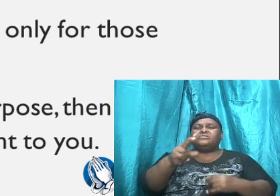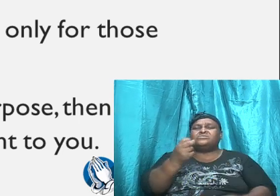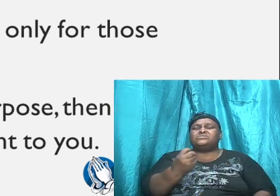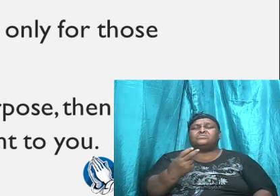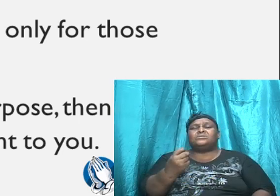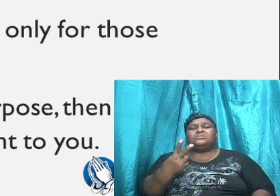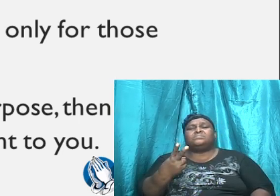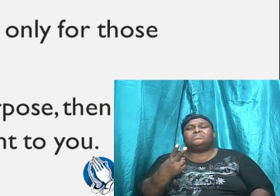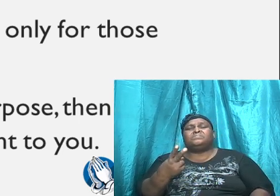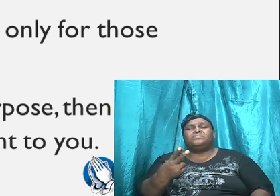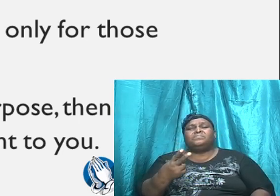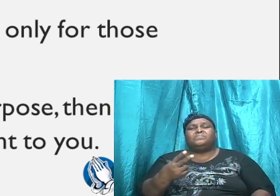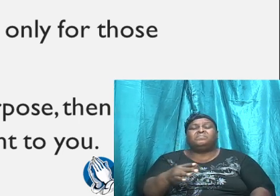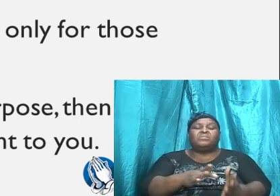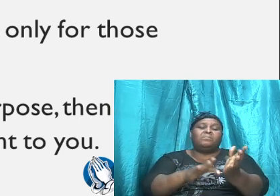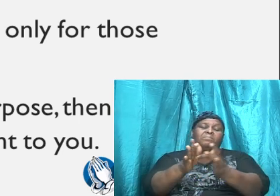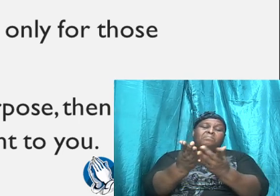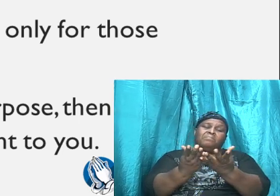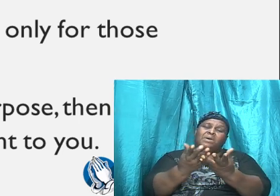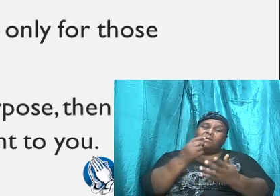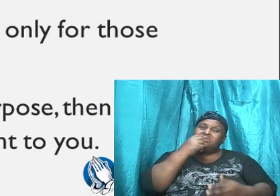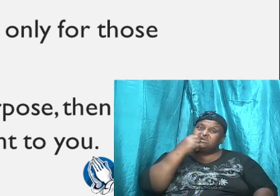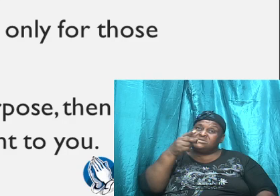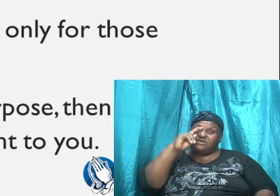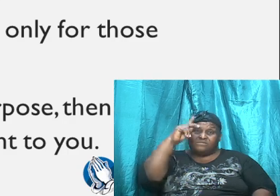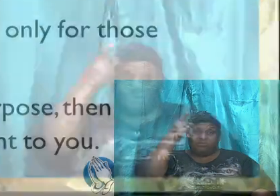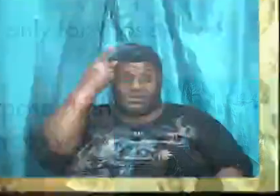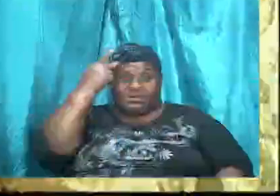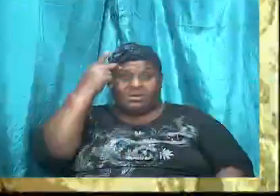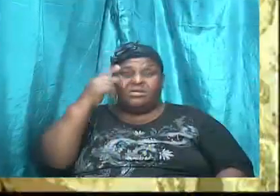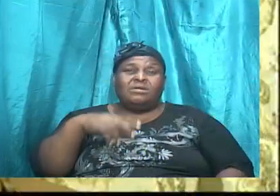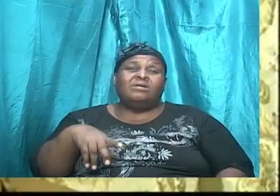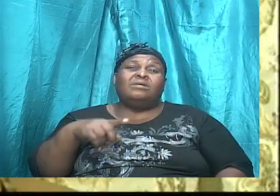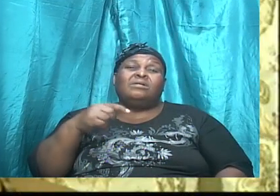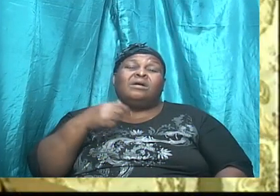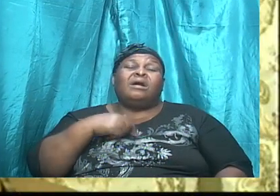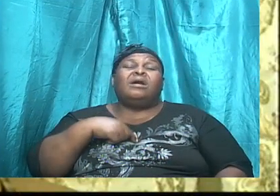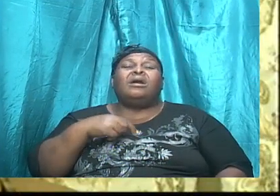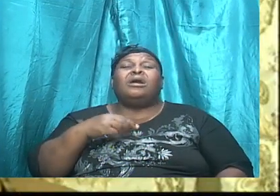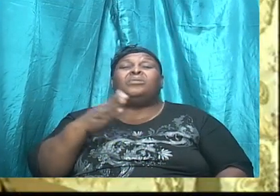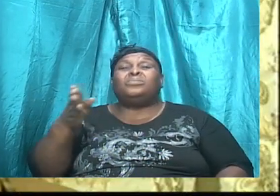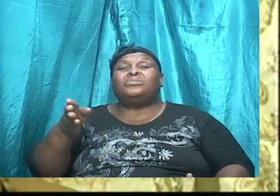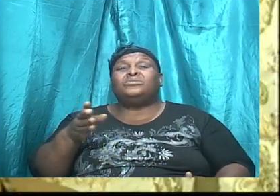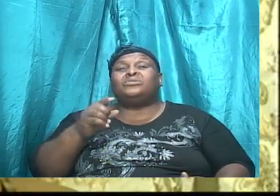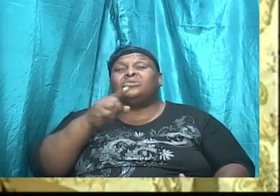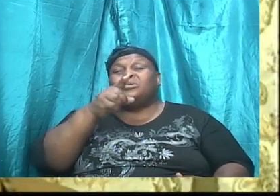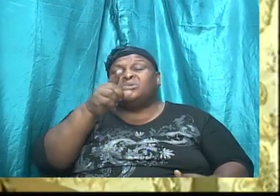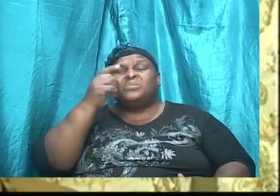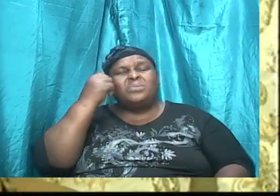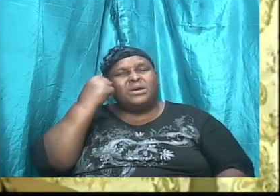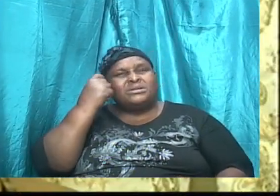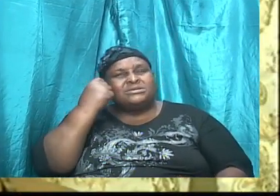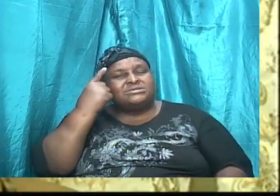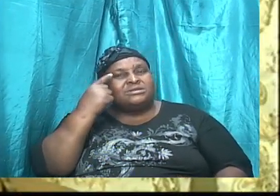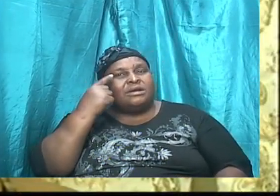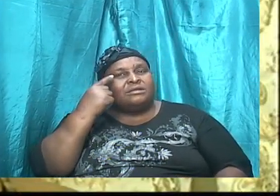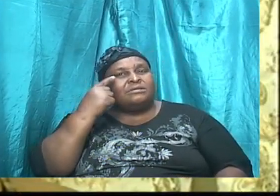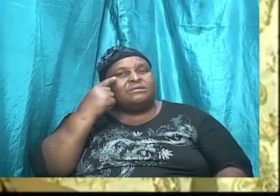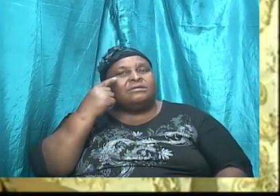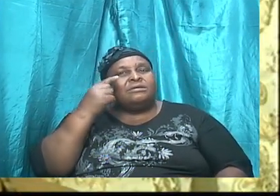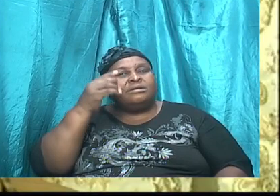The Bible record Paul saying, the scripture said, but I would, I would he should understand, brethren,